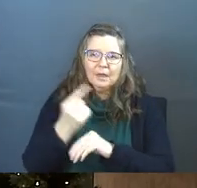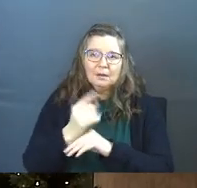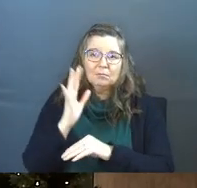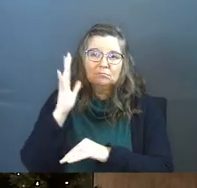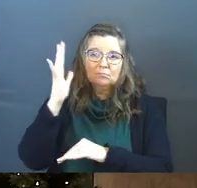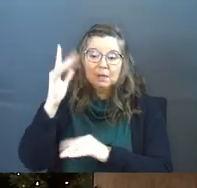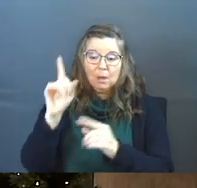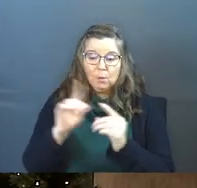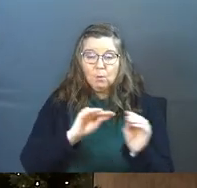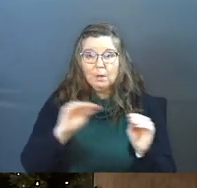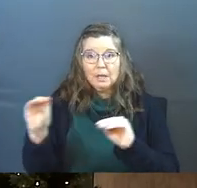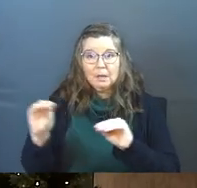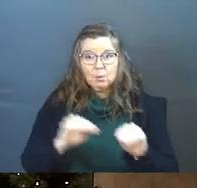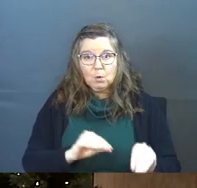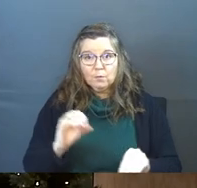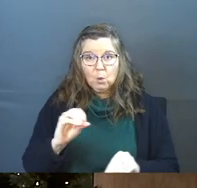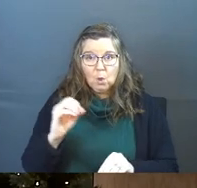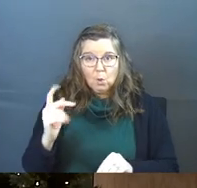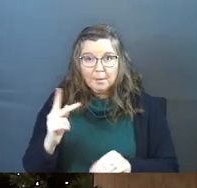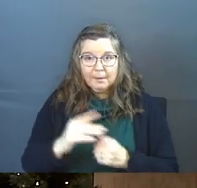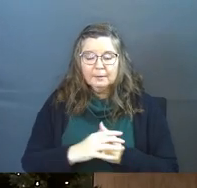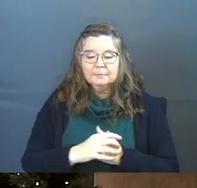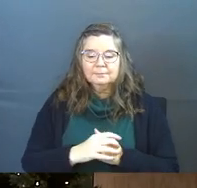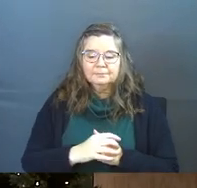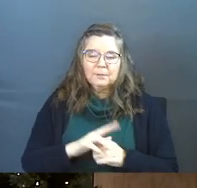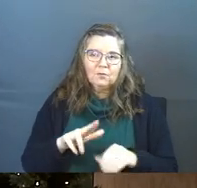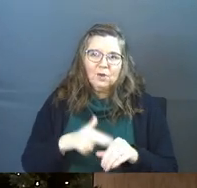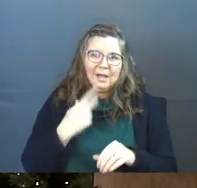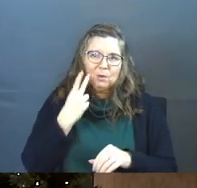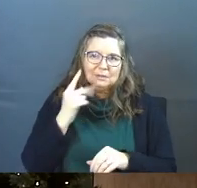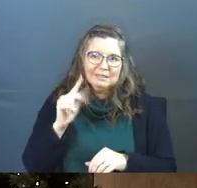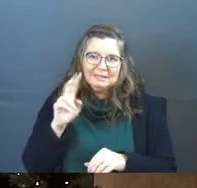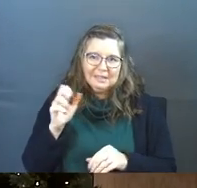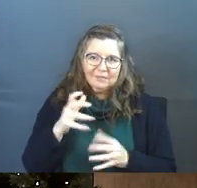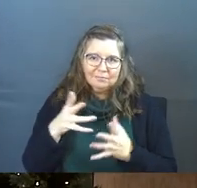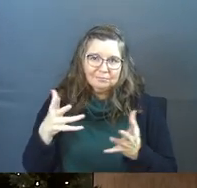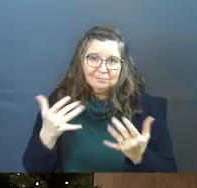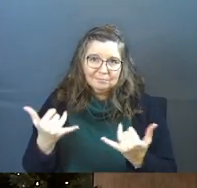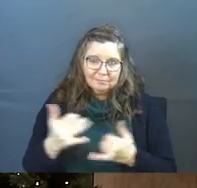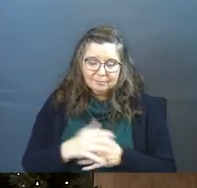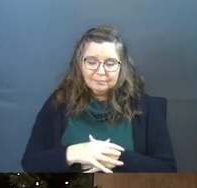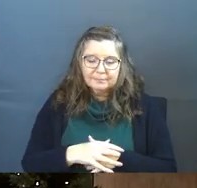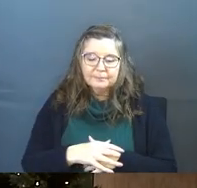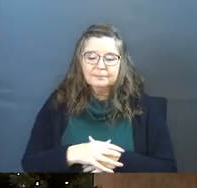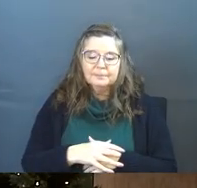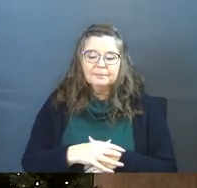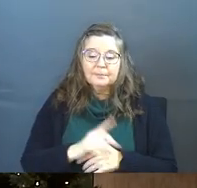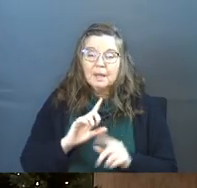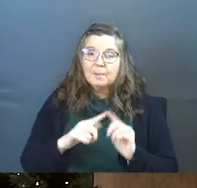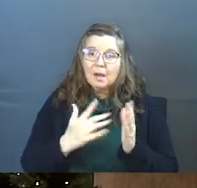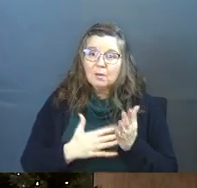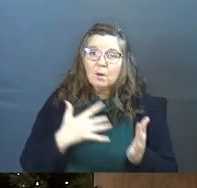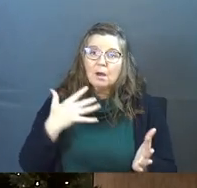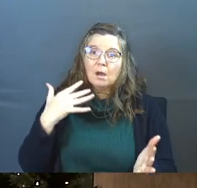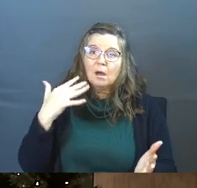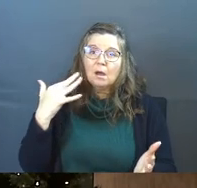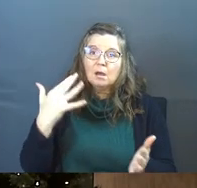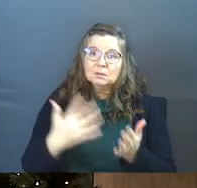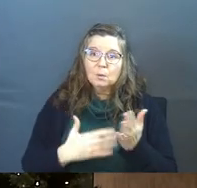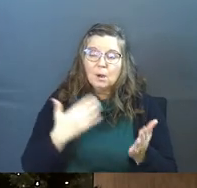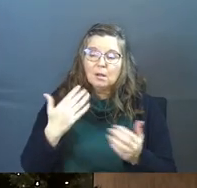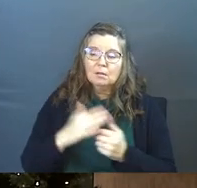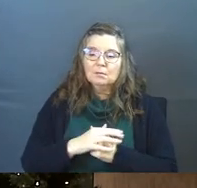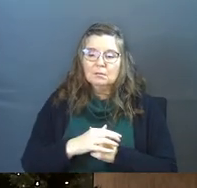And when we moved to Oklahoma, of course, I don't see Steve very much. But every once in a while,